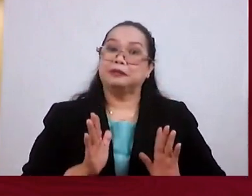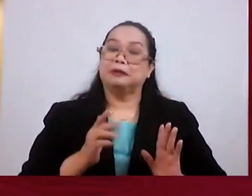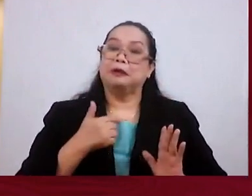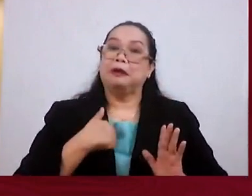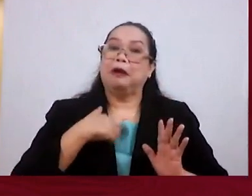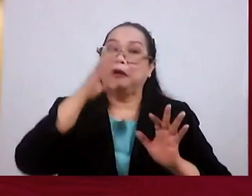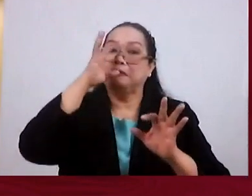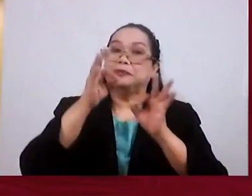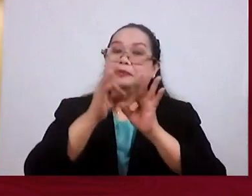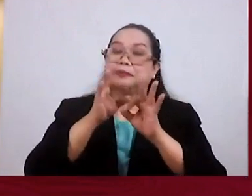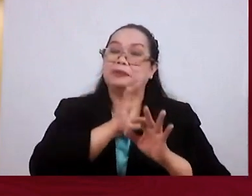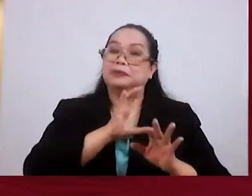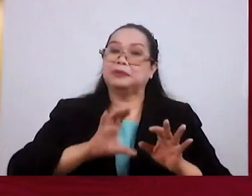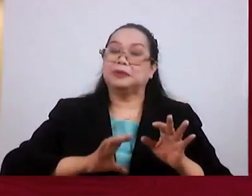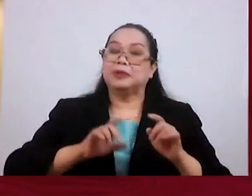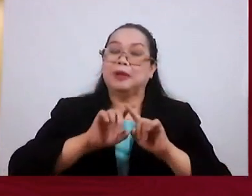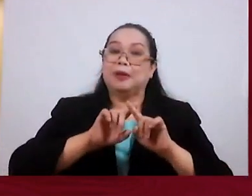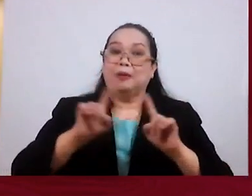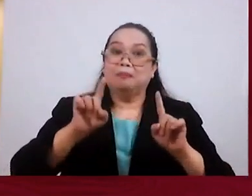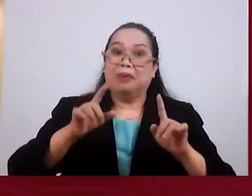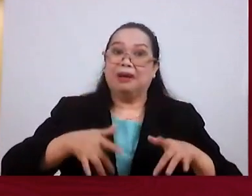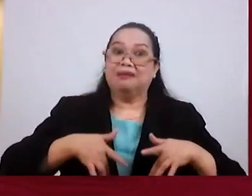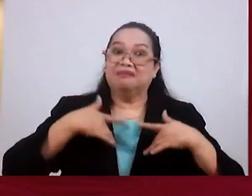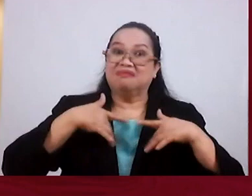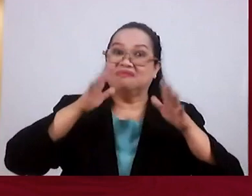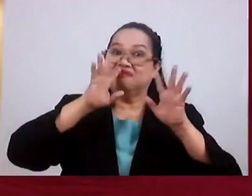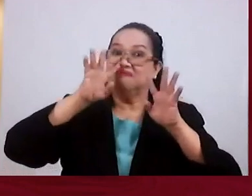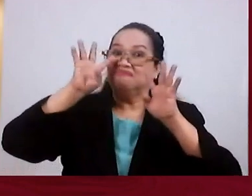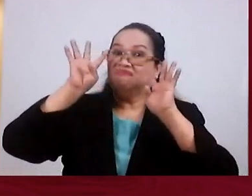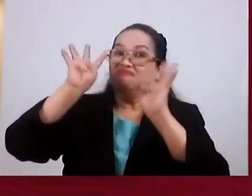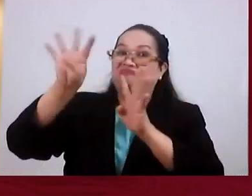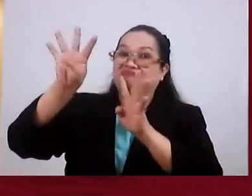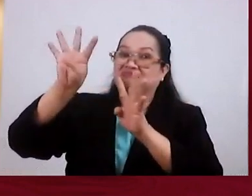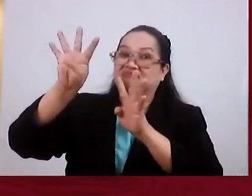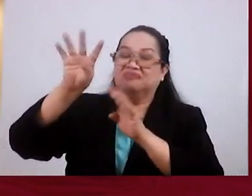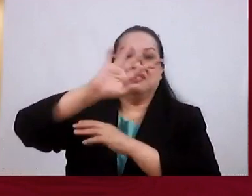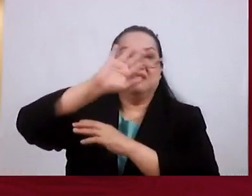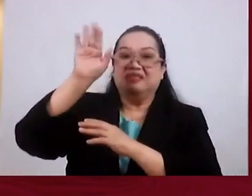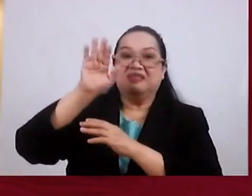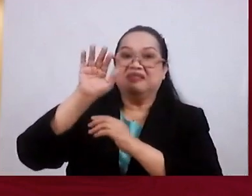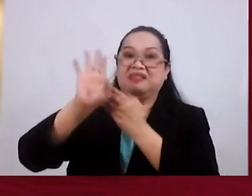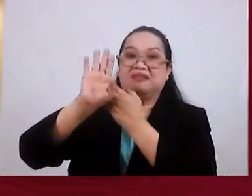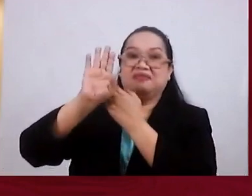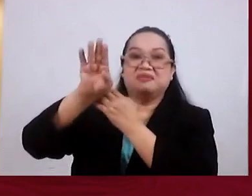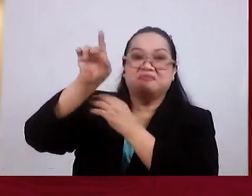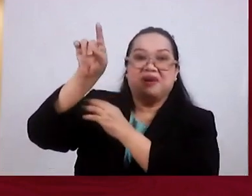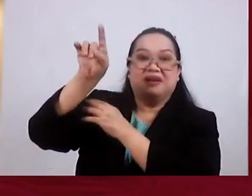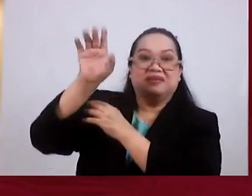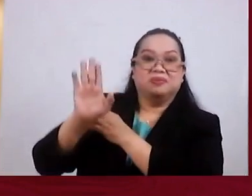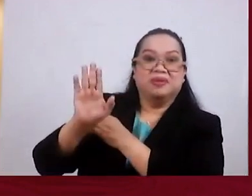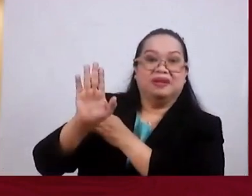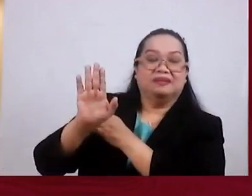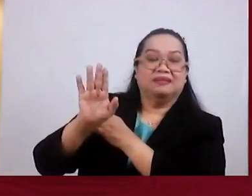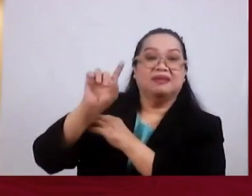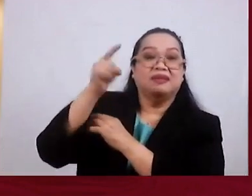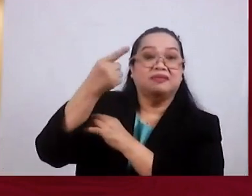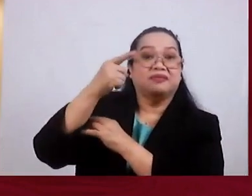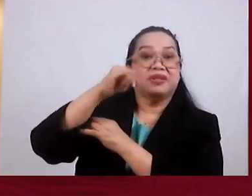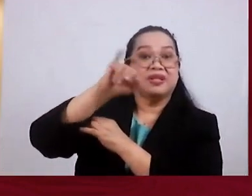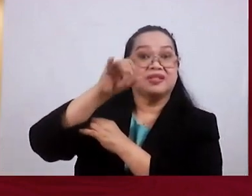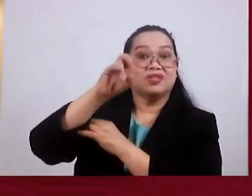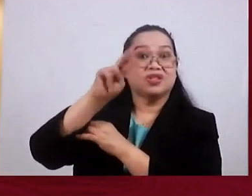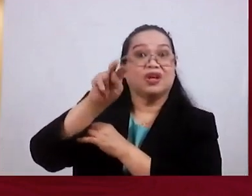I have put my faith in Christ, And then they leave the faith for good. They never return. That's 1 John 2